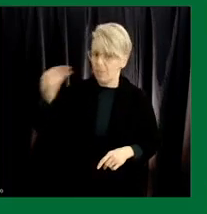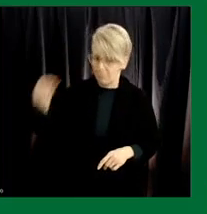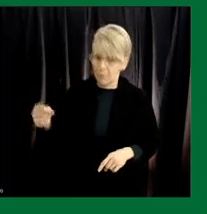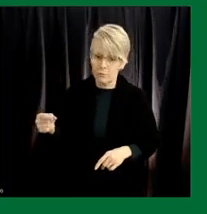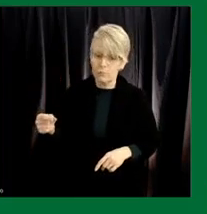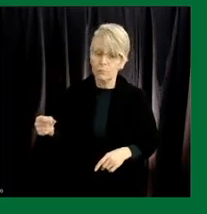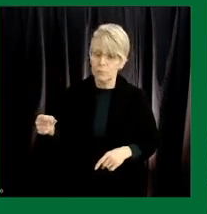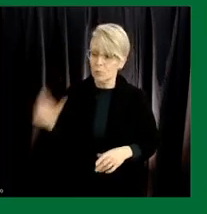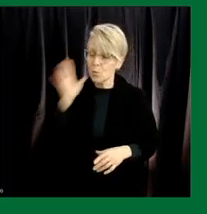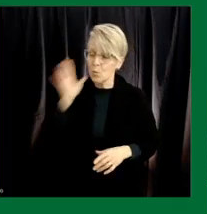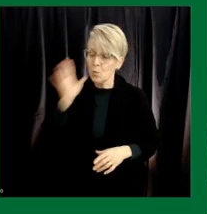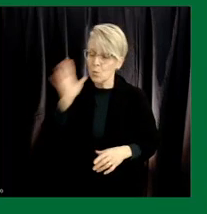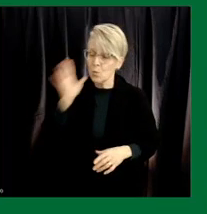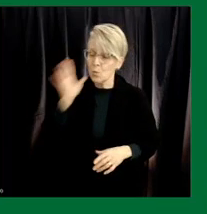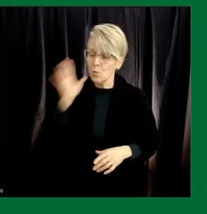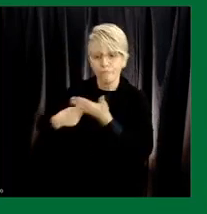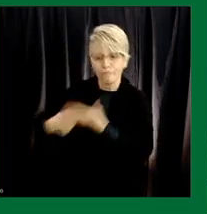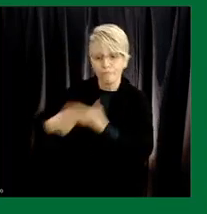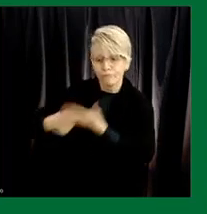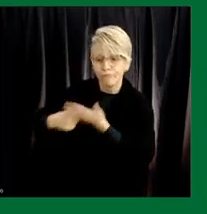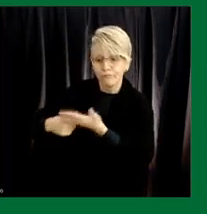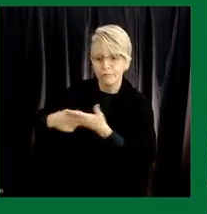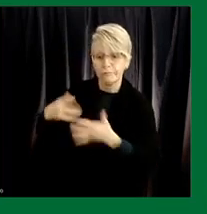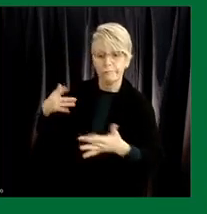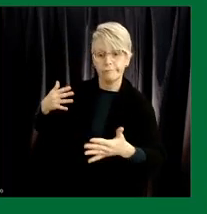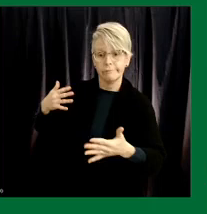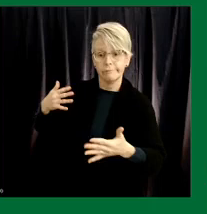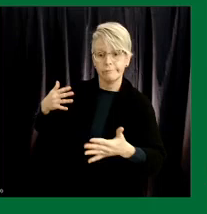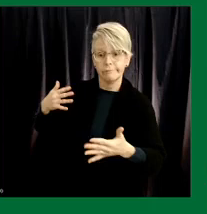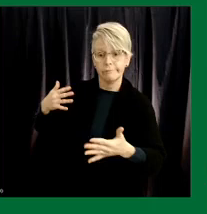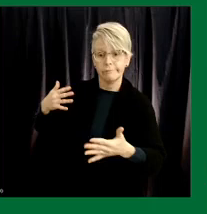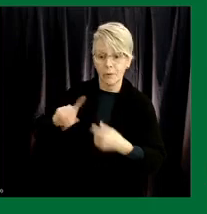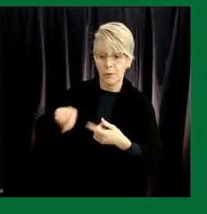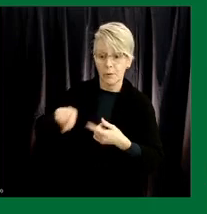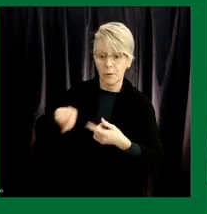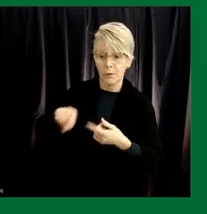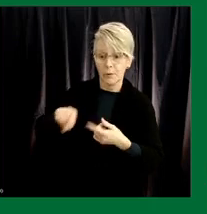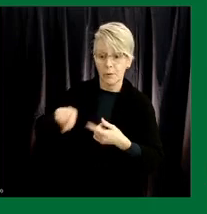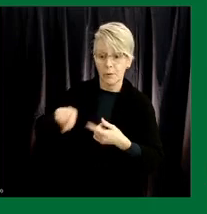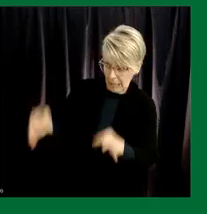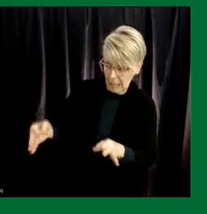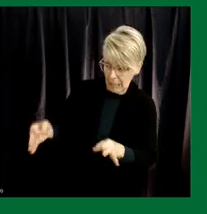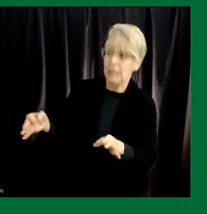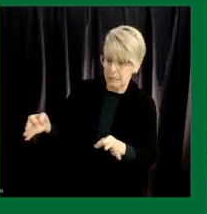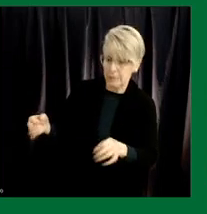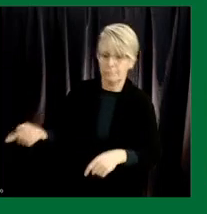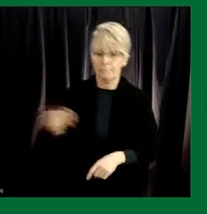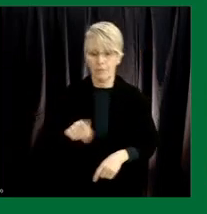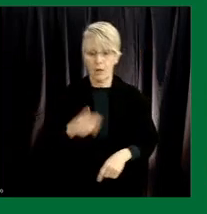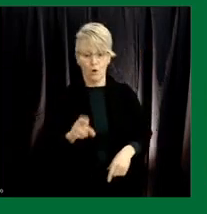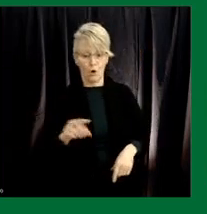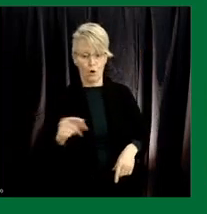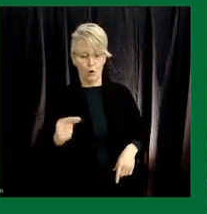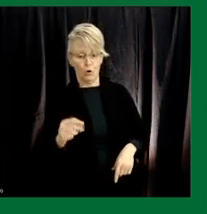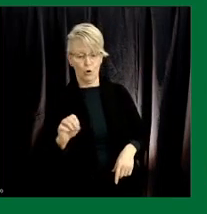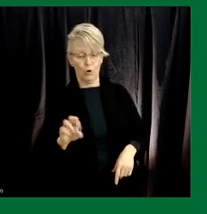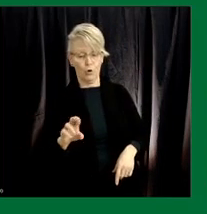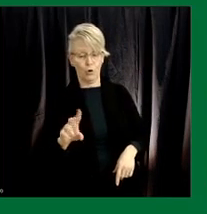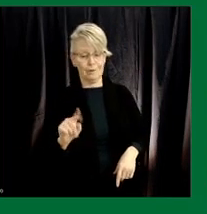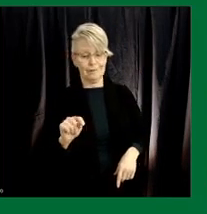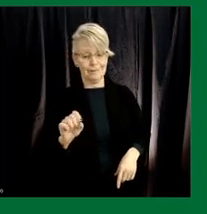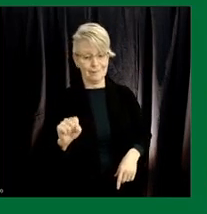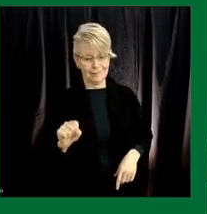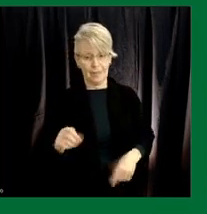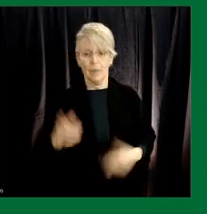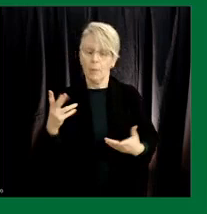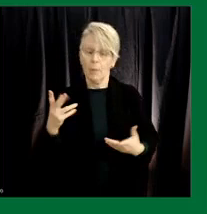uh encouraging conversations about this in the lead up to ultimately when they will make a decision but dr gertz yeah maybe to add to that i think it's